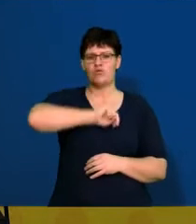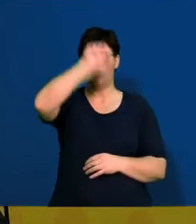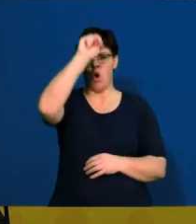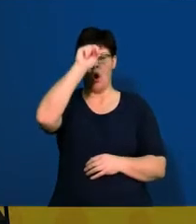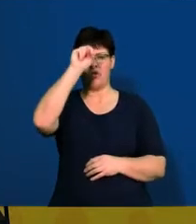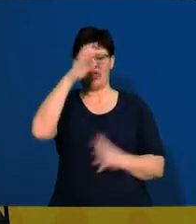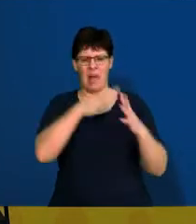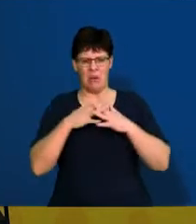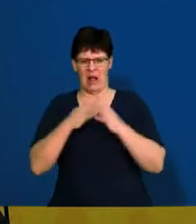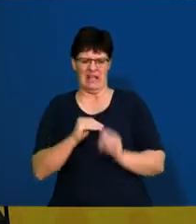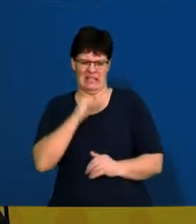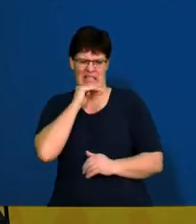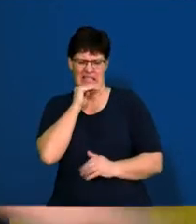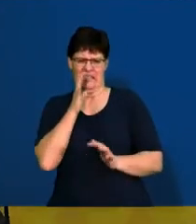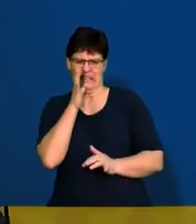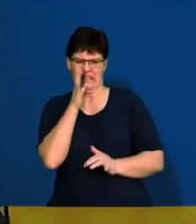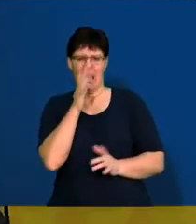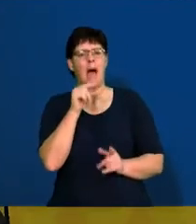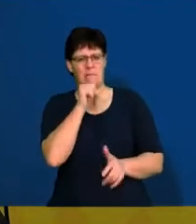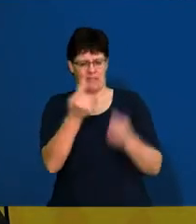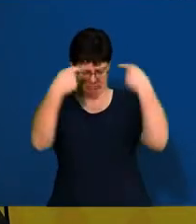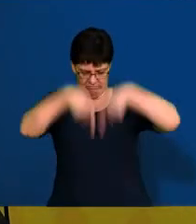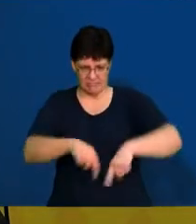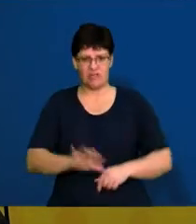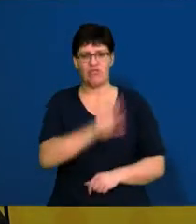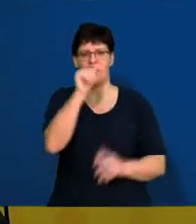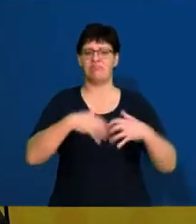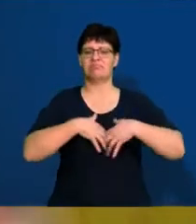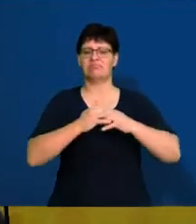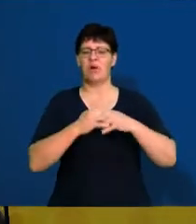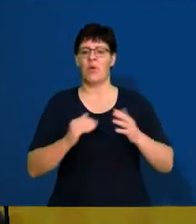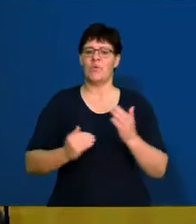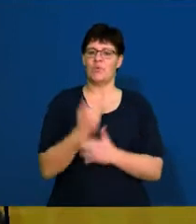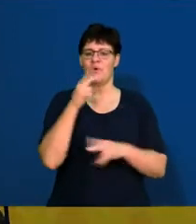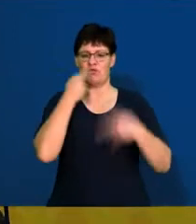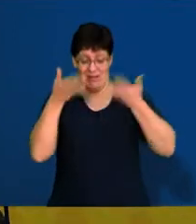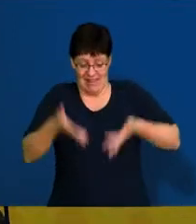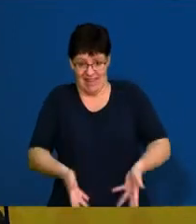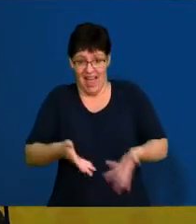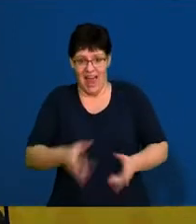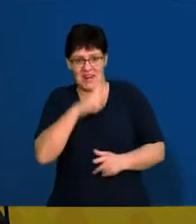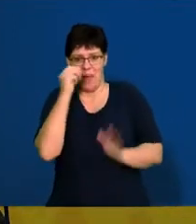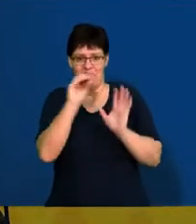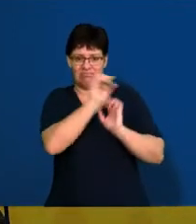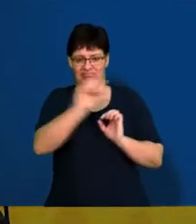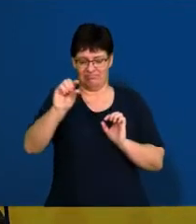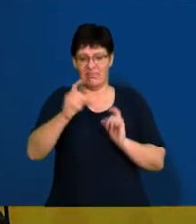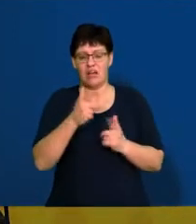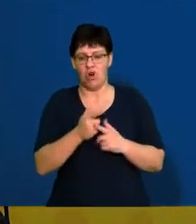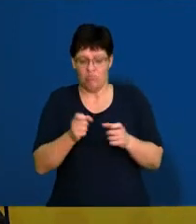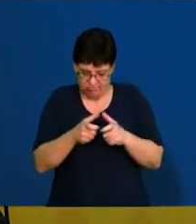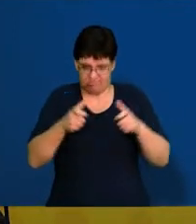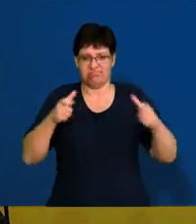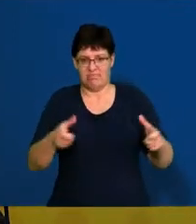saturated for them. So they decide to come to South Africa to increase the size of their